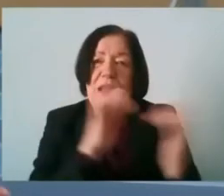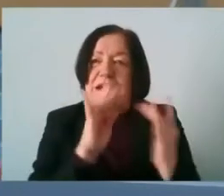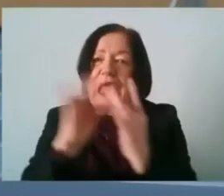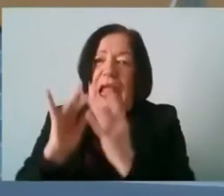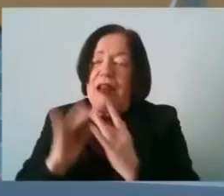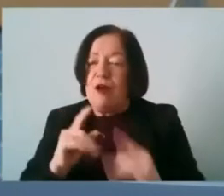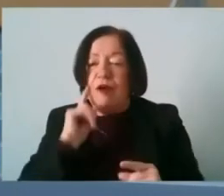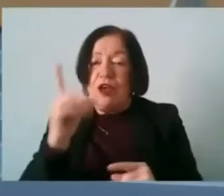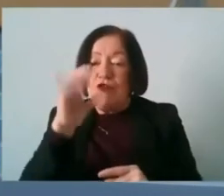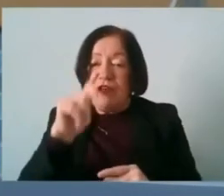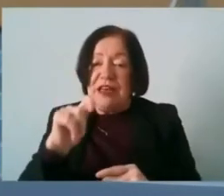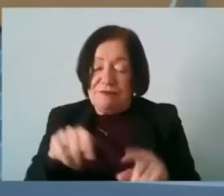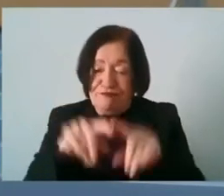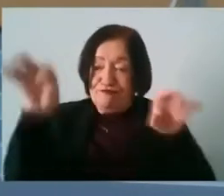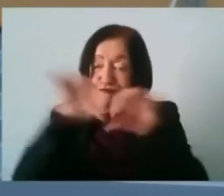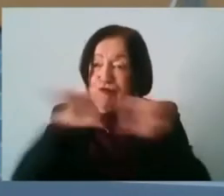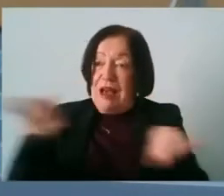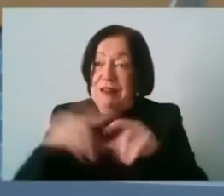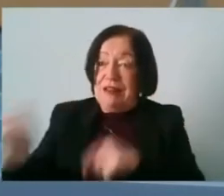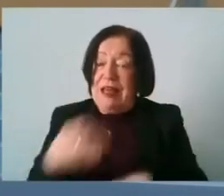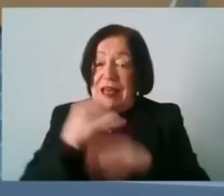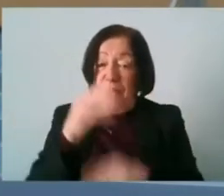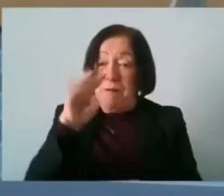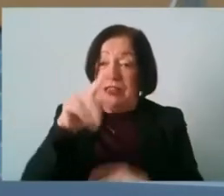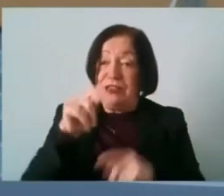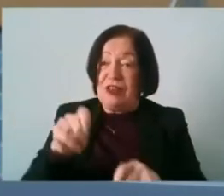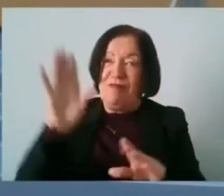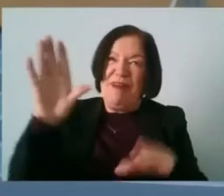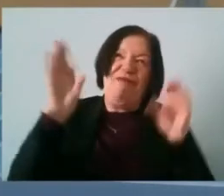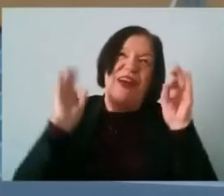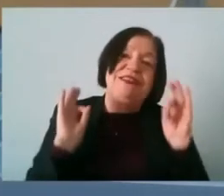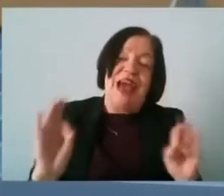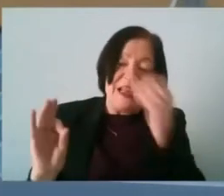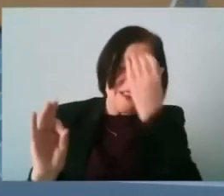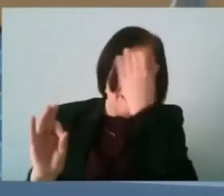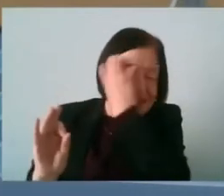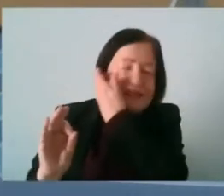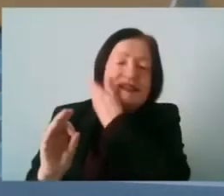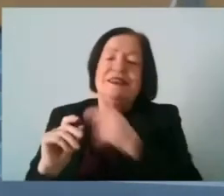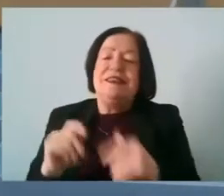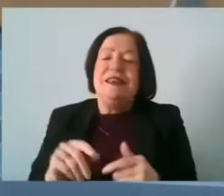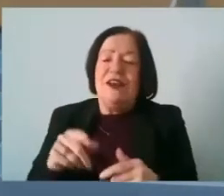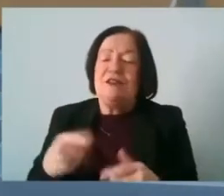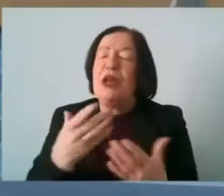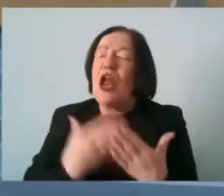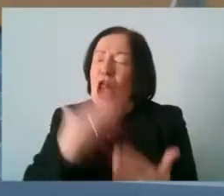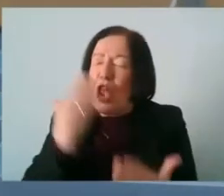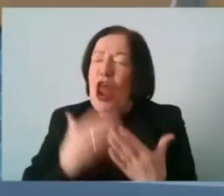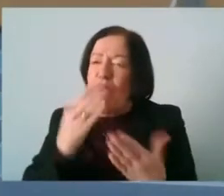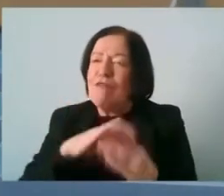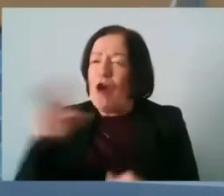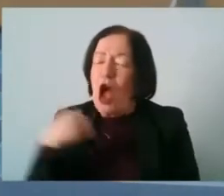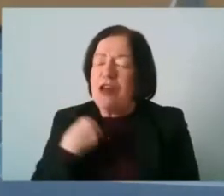see a cricket pitch and a cricket team show up in mill street which would be fantastic but you know it's been it's it's been a learning for us